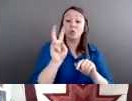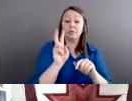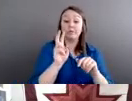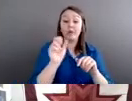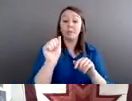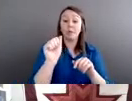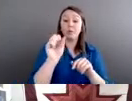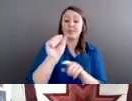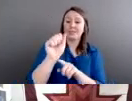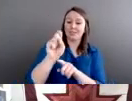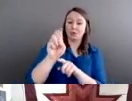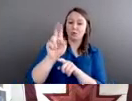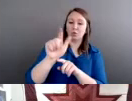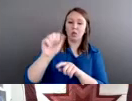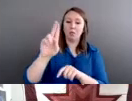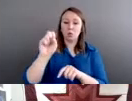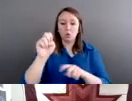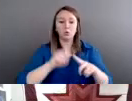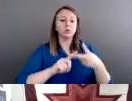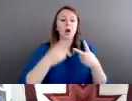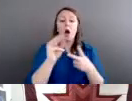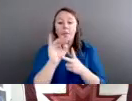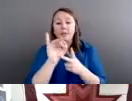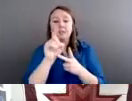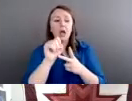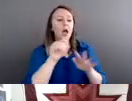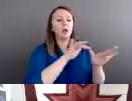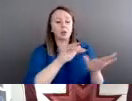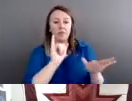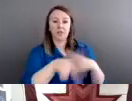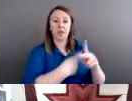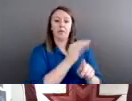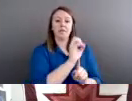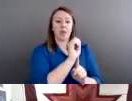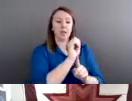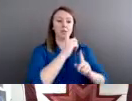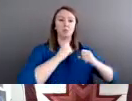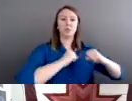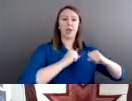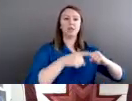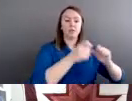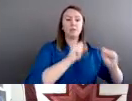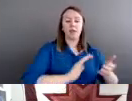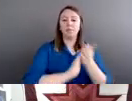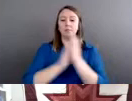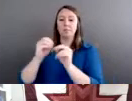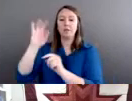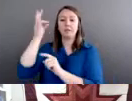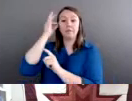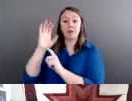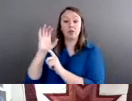court. But keep in mind that the origin of the law was to punish a bad Indian,